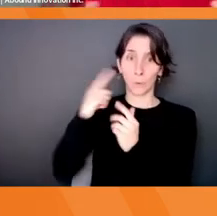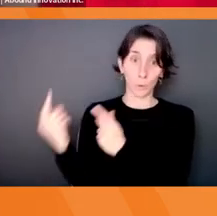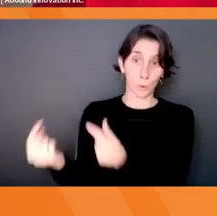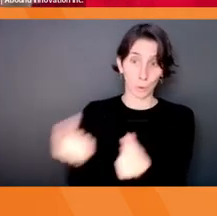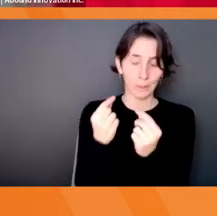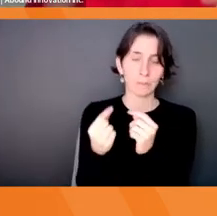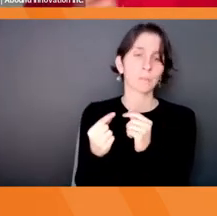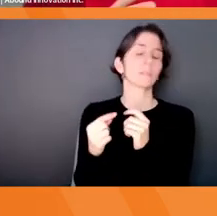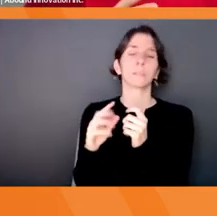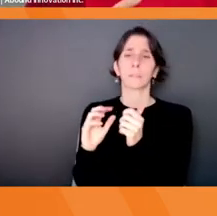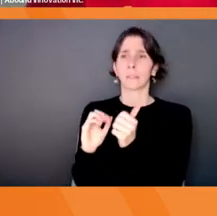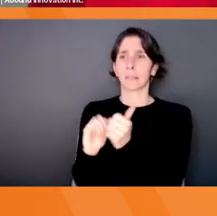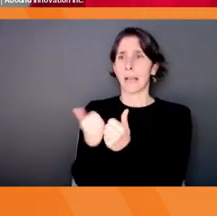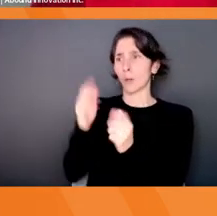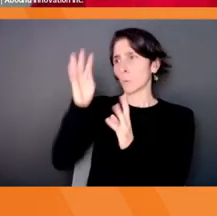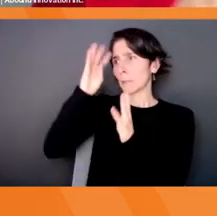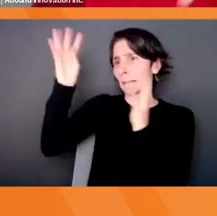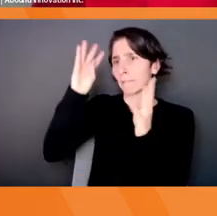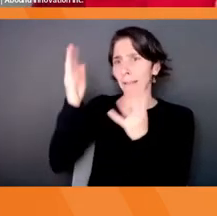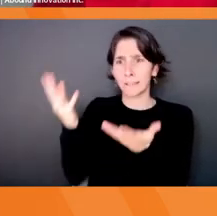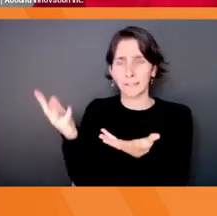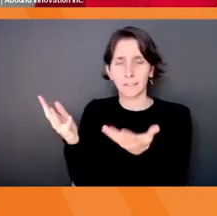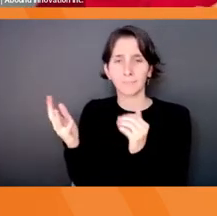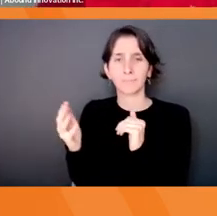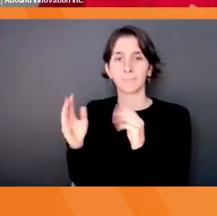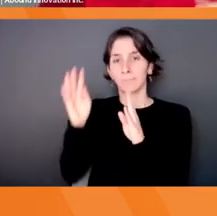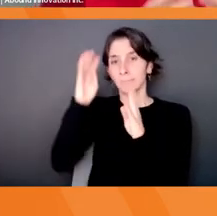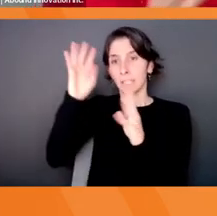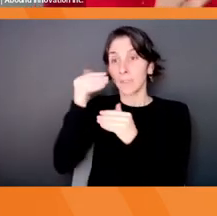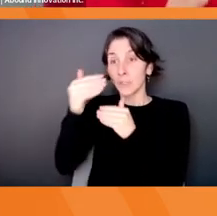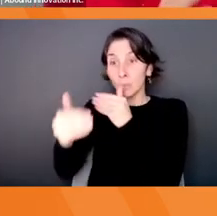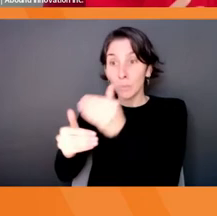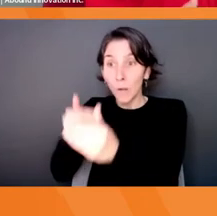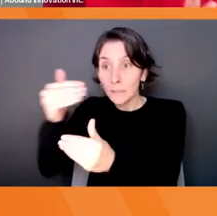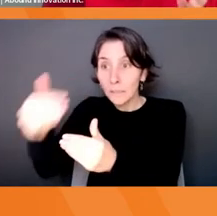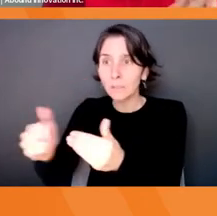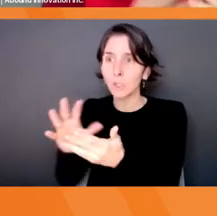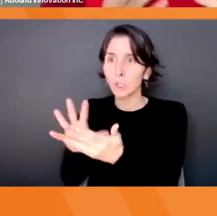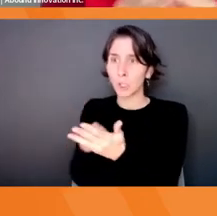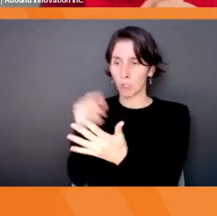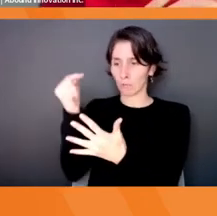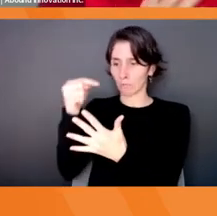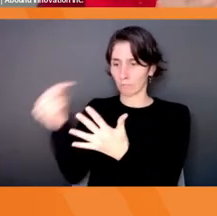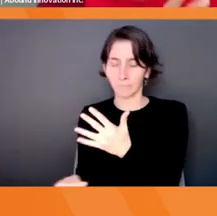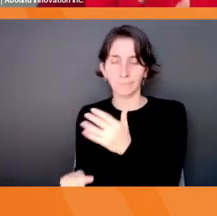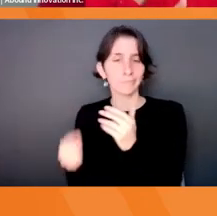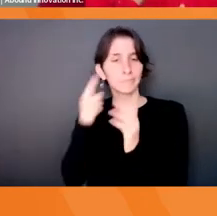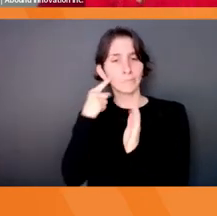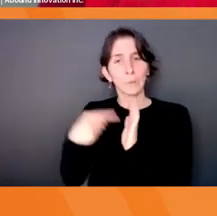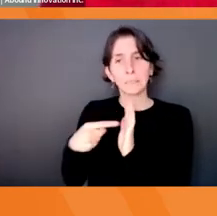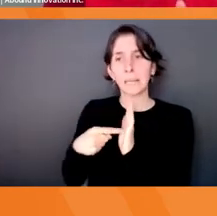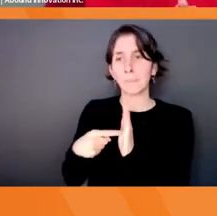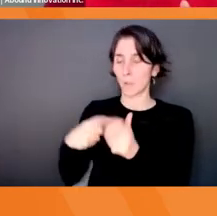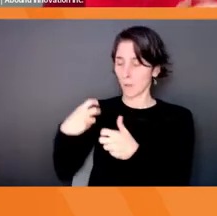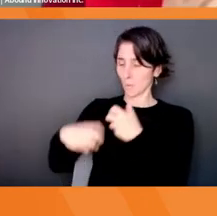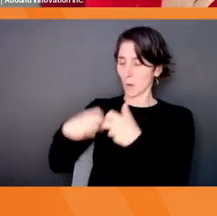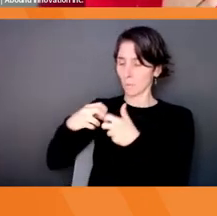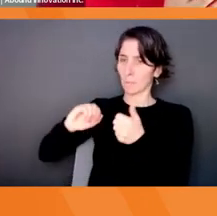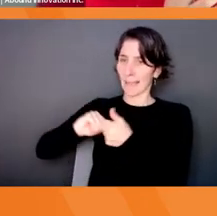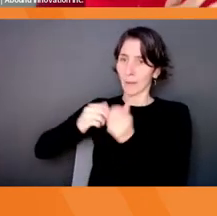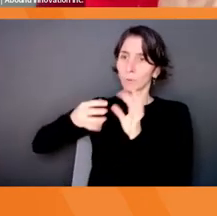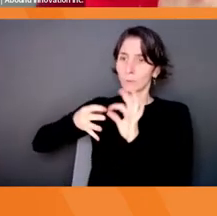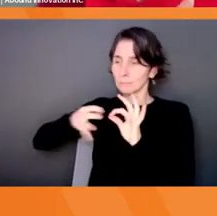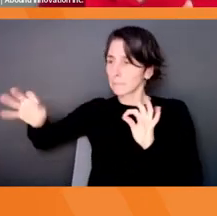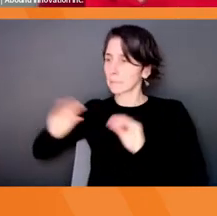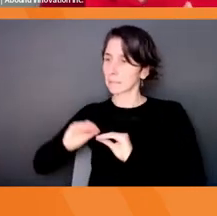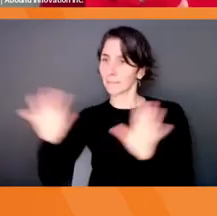like, how do you innovate? So when we go through the innovation process, you know, learning all the things like, how do you define a problem? Well, how do you figure out the